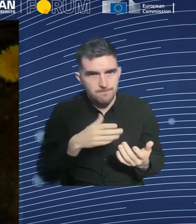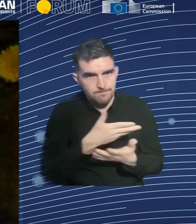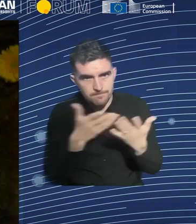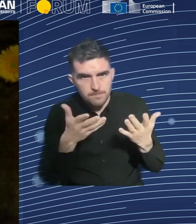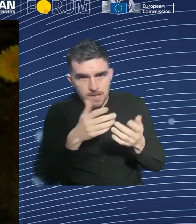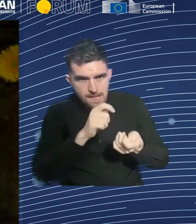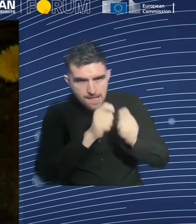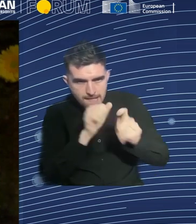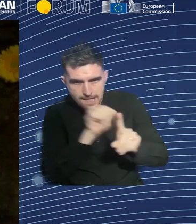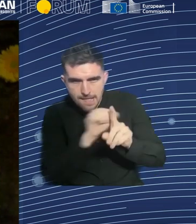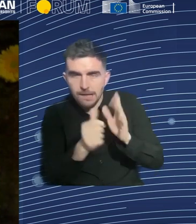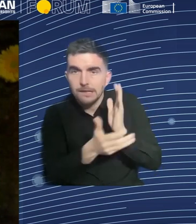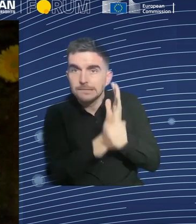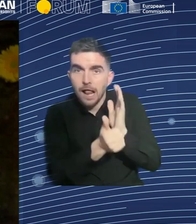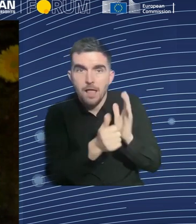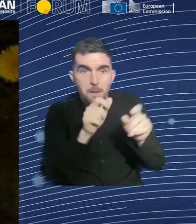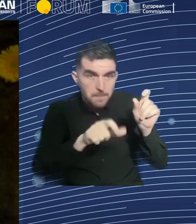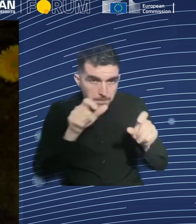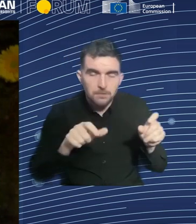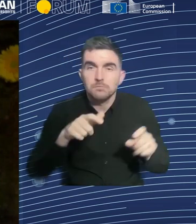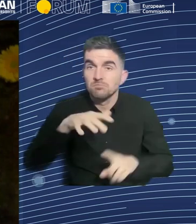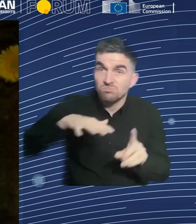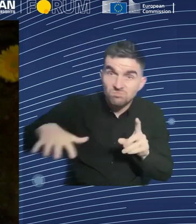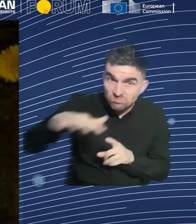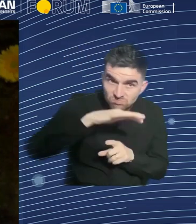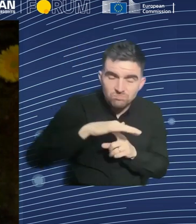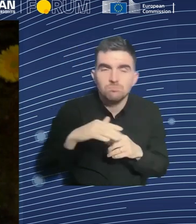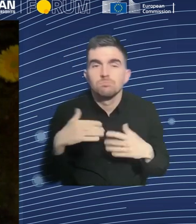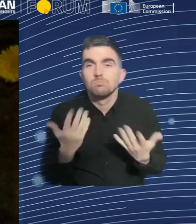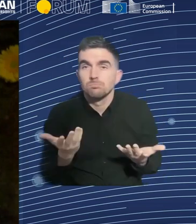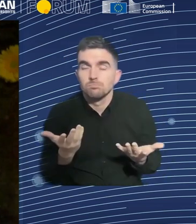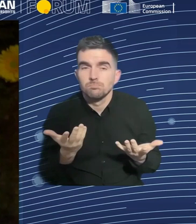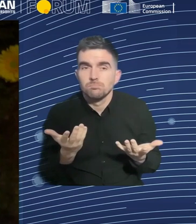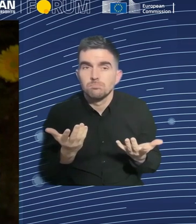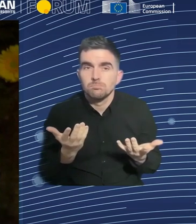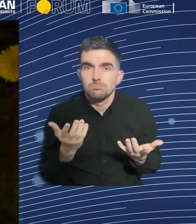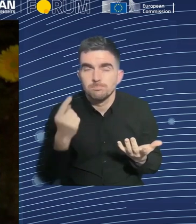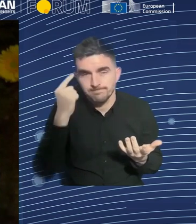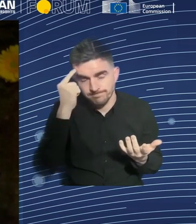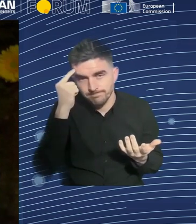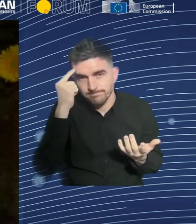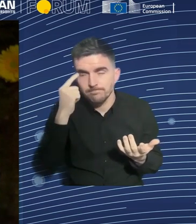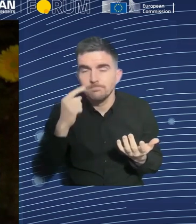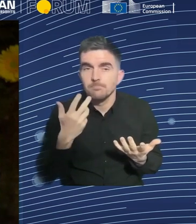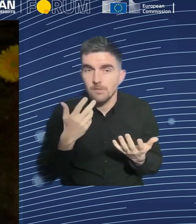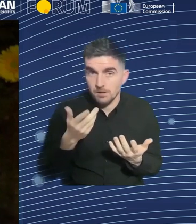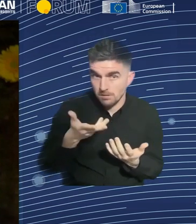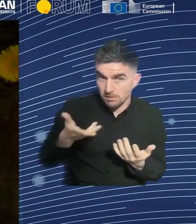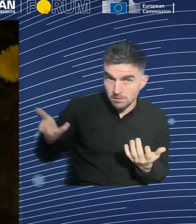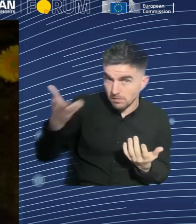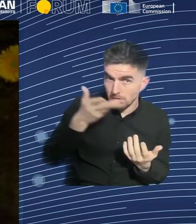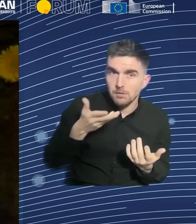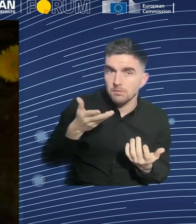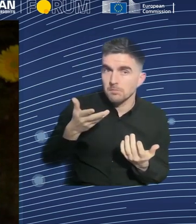That's one of the spheres. Yes, a lot of activities